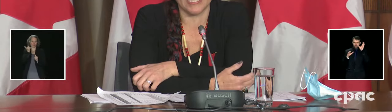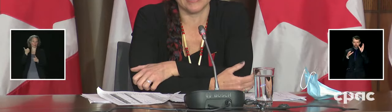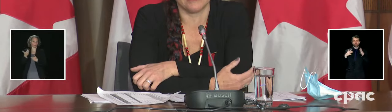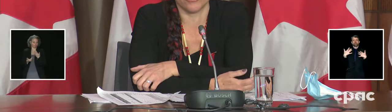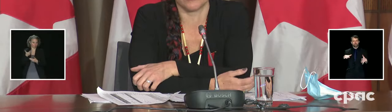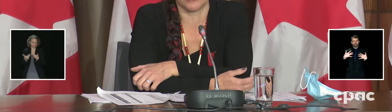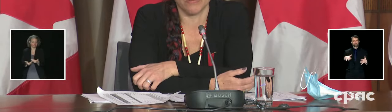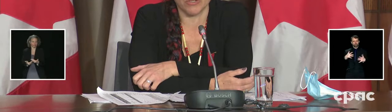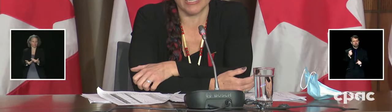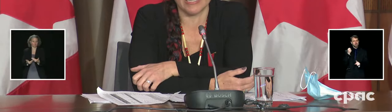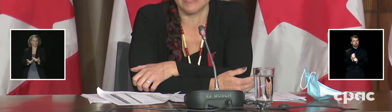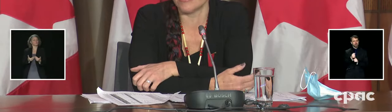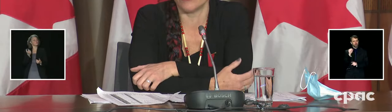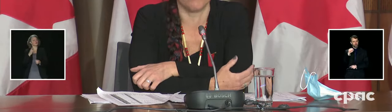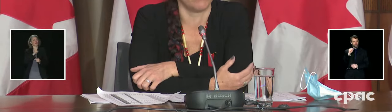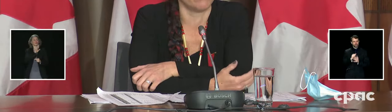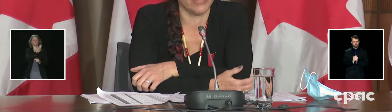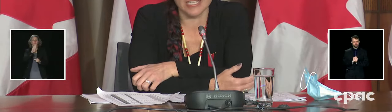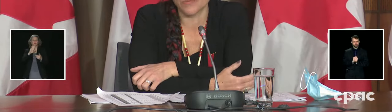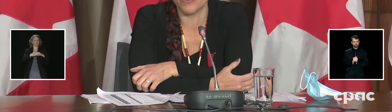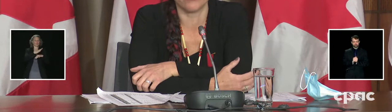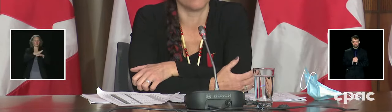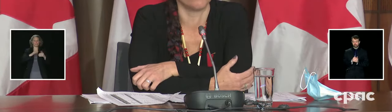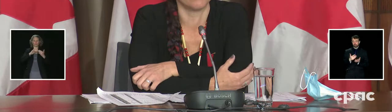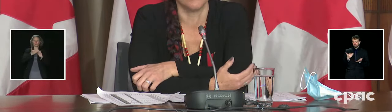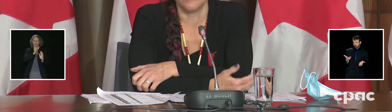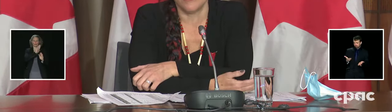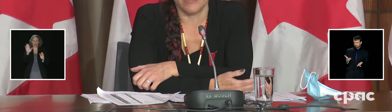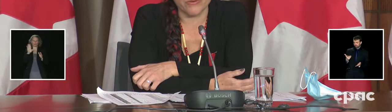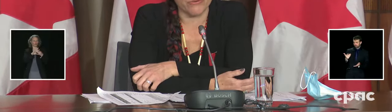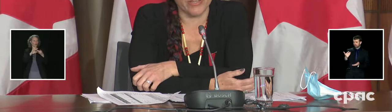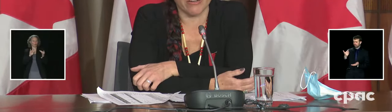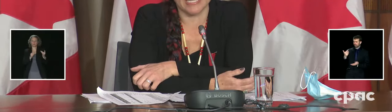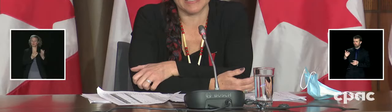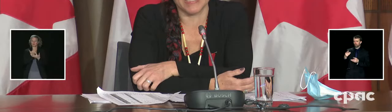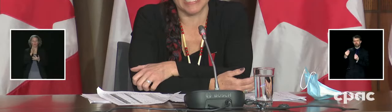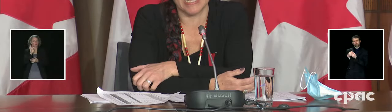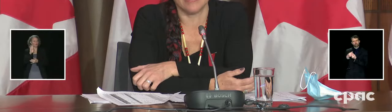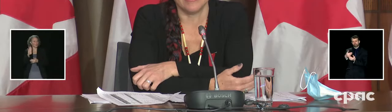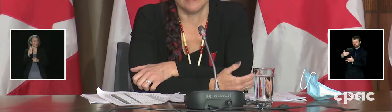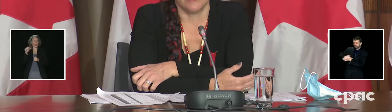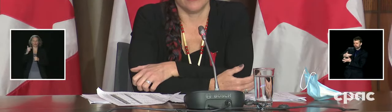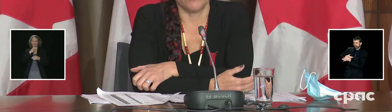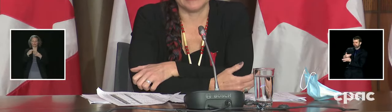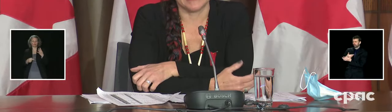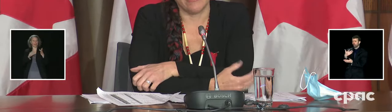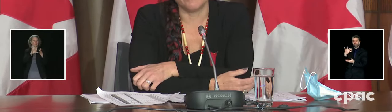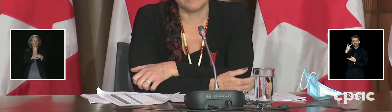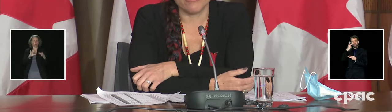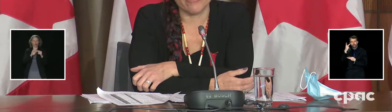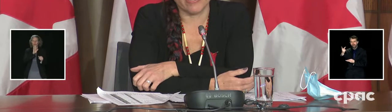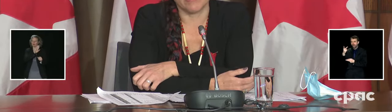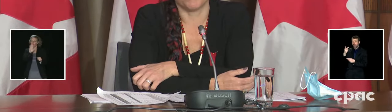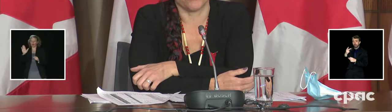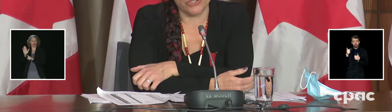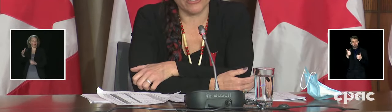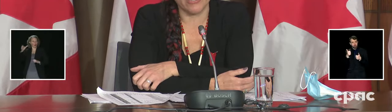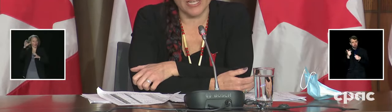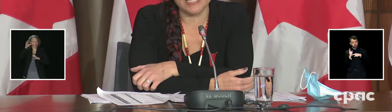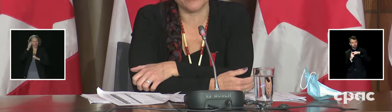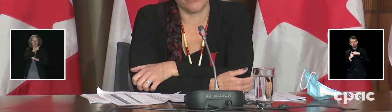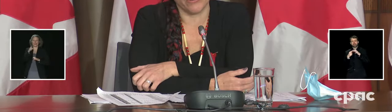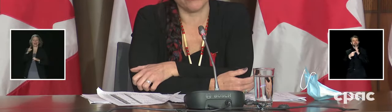by indigenous communities, you know, on Facebook or through various media, you can tell that there's a very